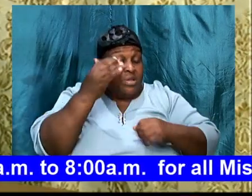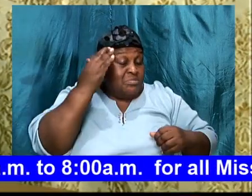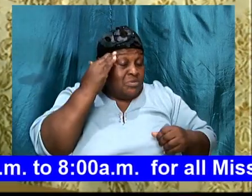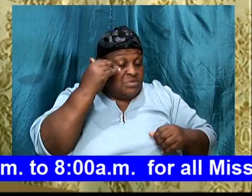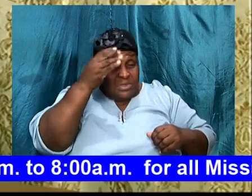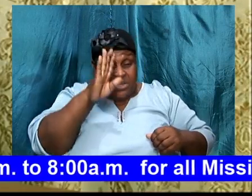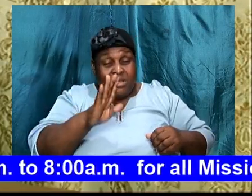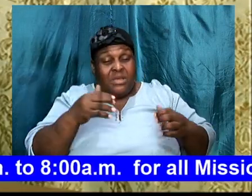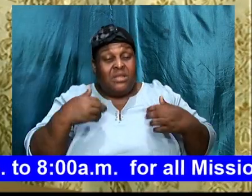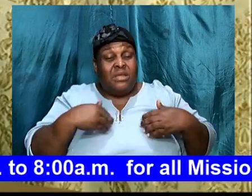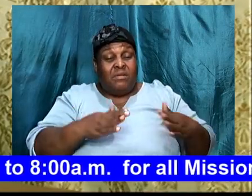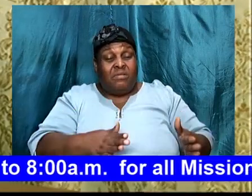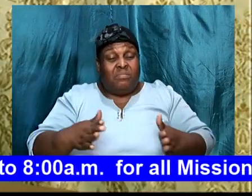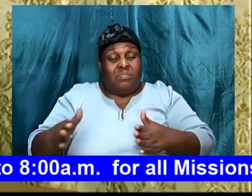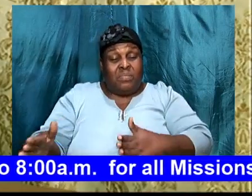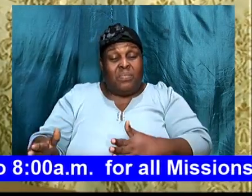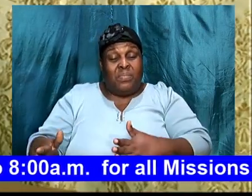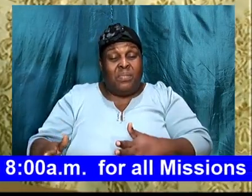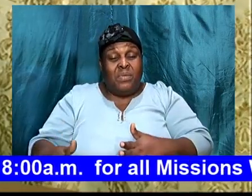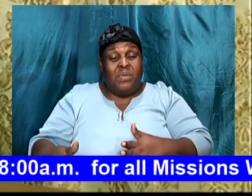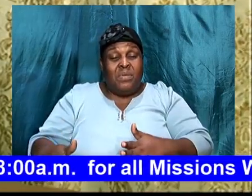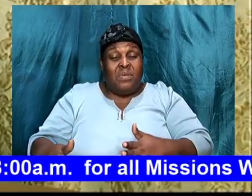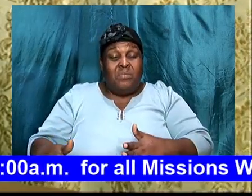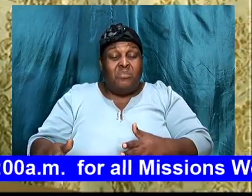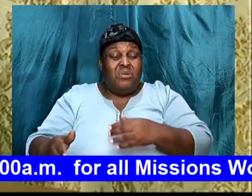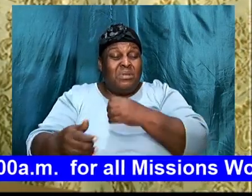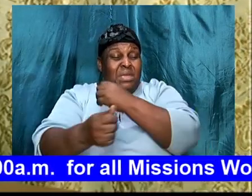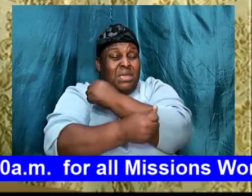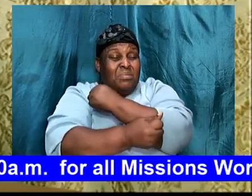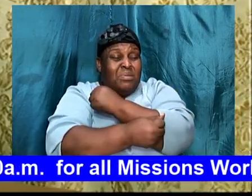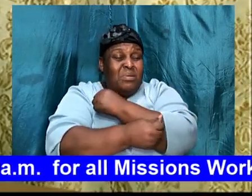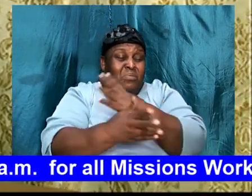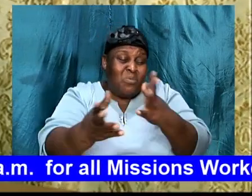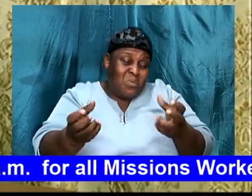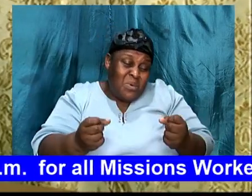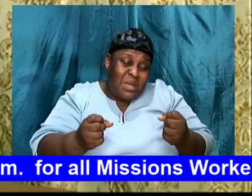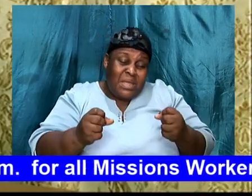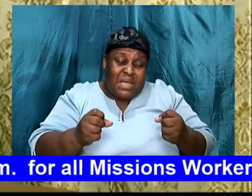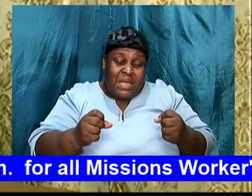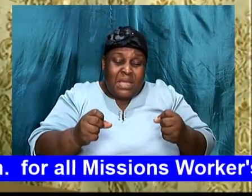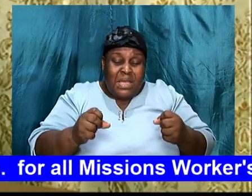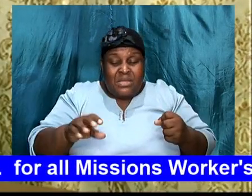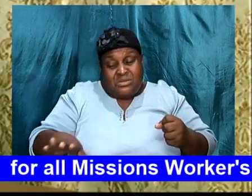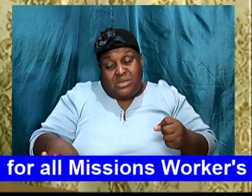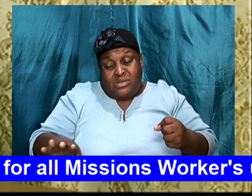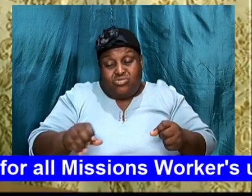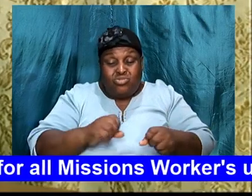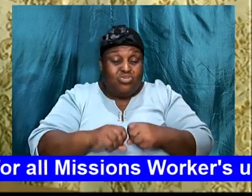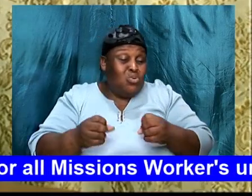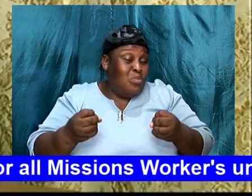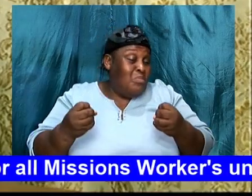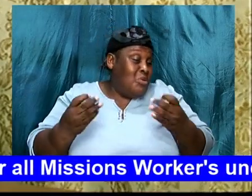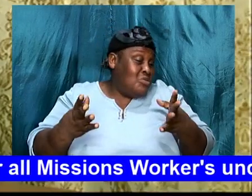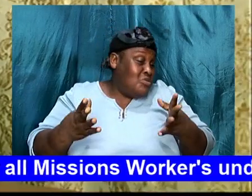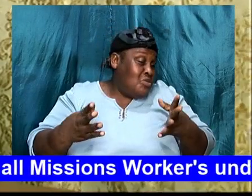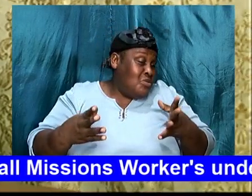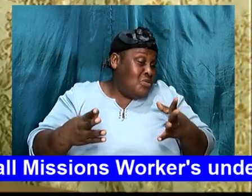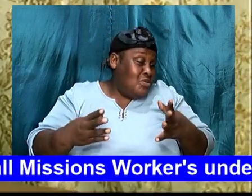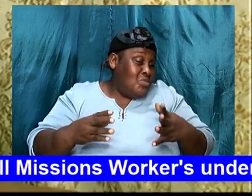but Abraham, in wanting a child so much, was willing, to try,